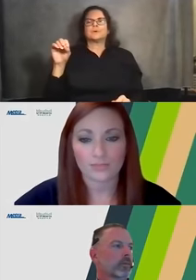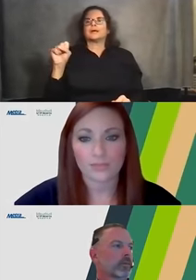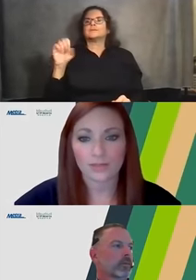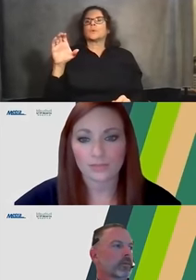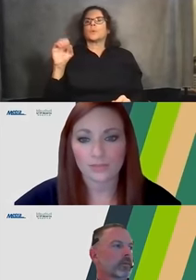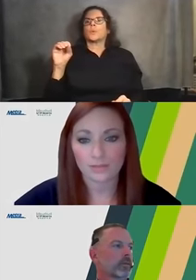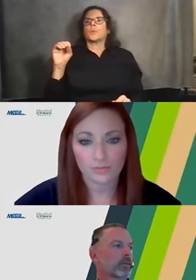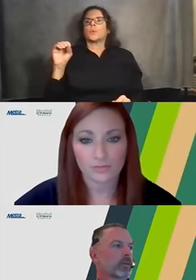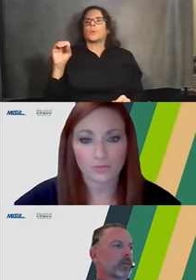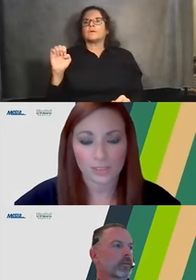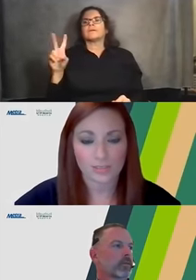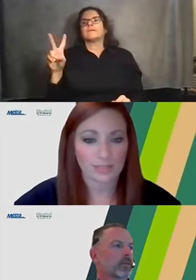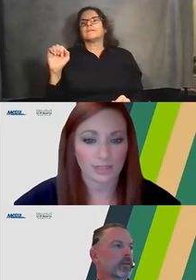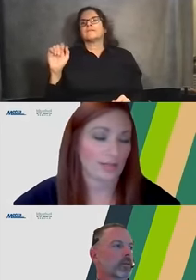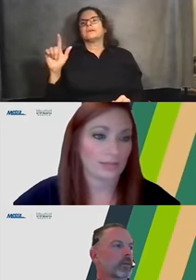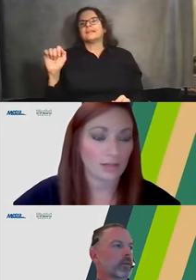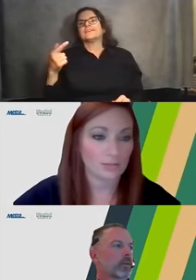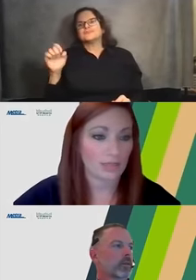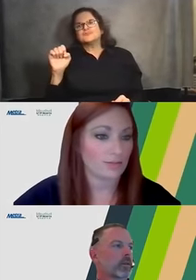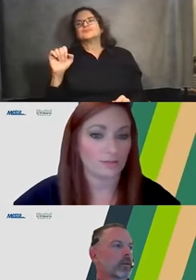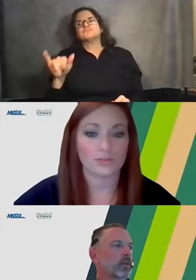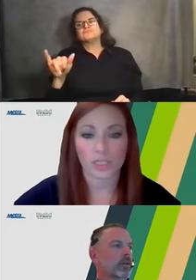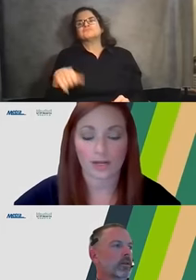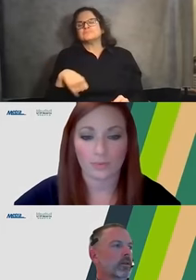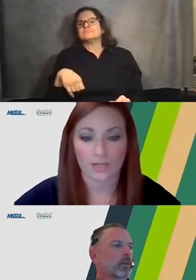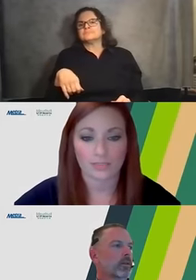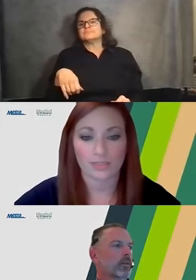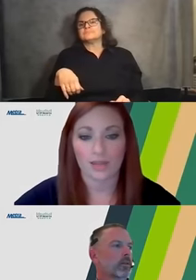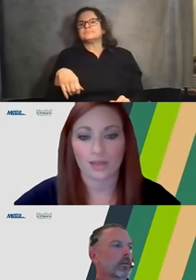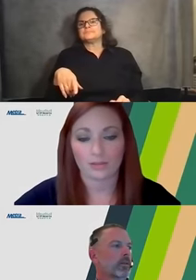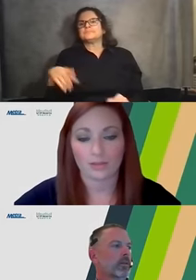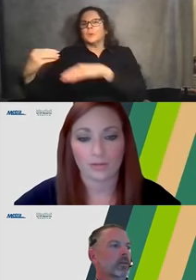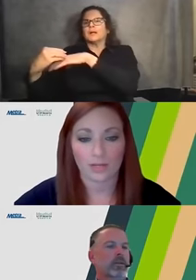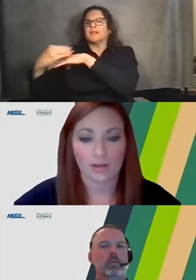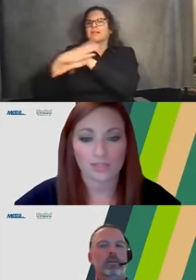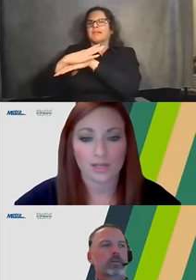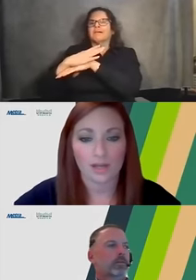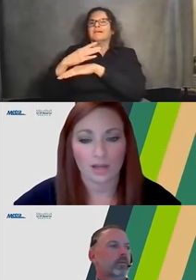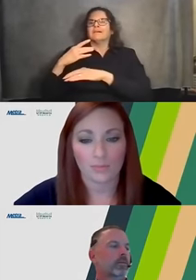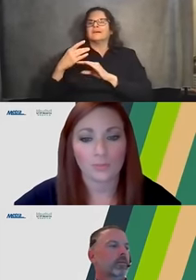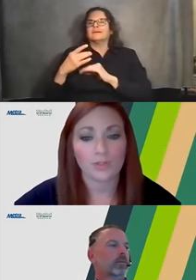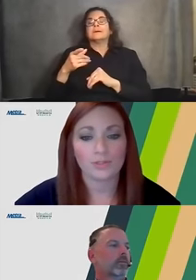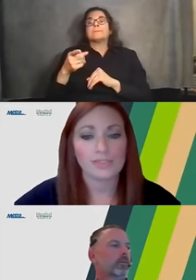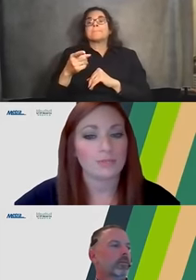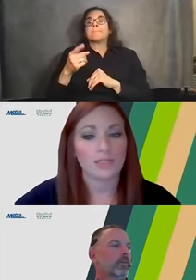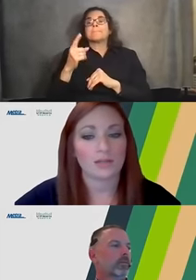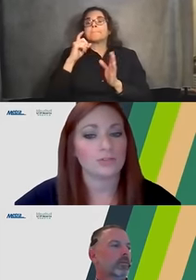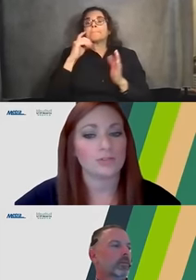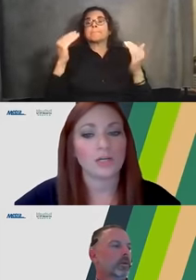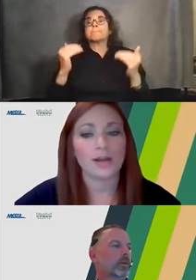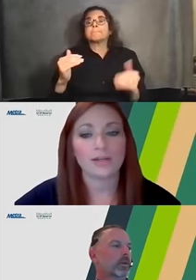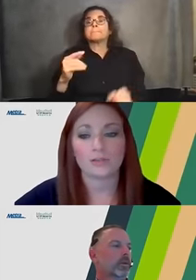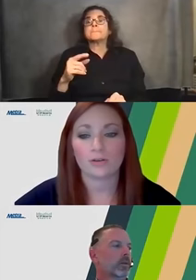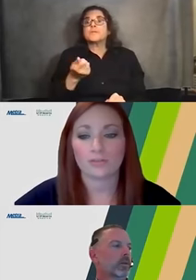Awesome. So I do see a few questions that had come in through the chat box and the Q&A box. Will there be something